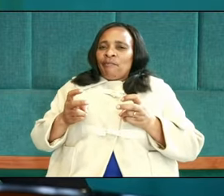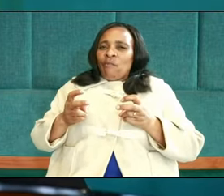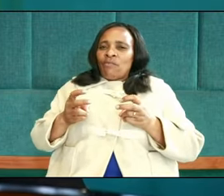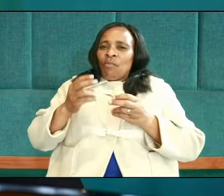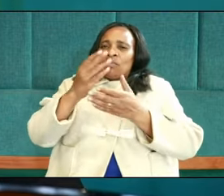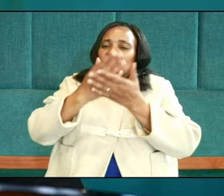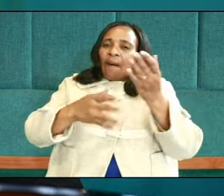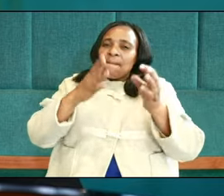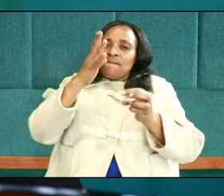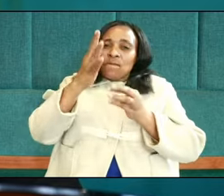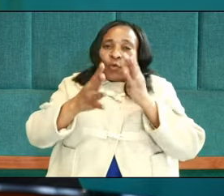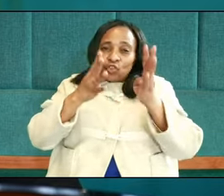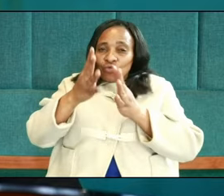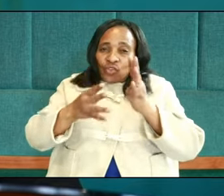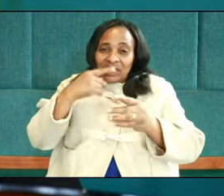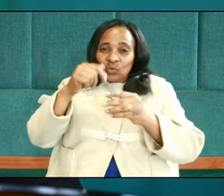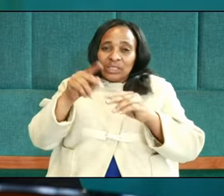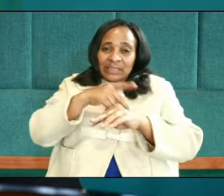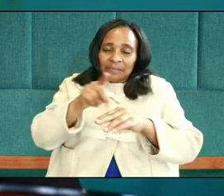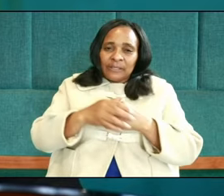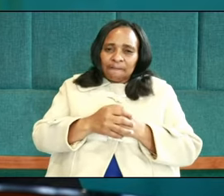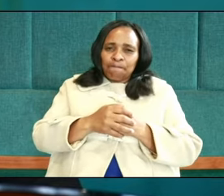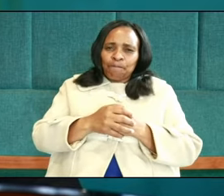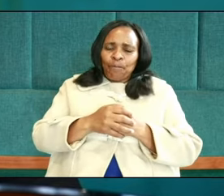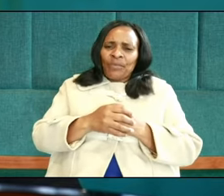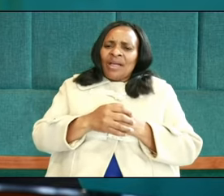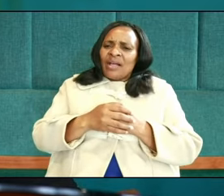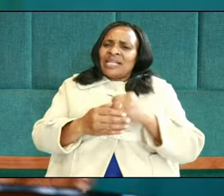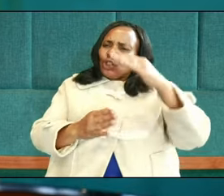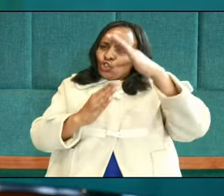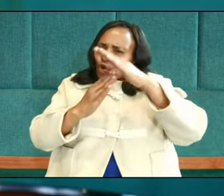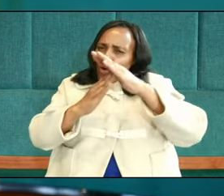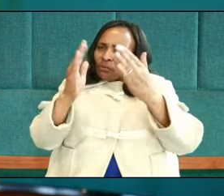Psalm 44, you see, to the chief musician,